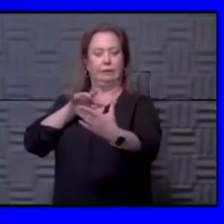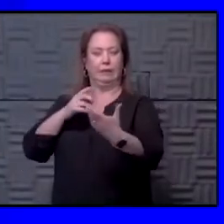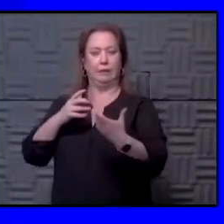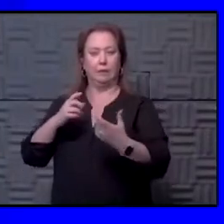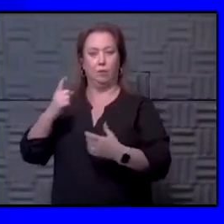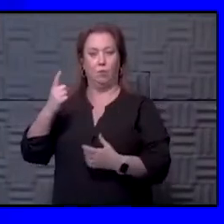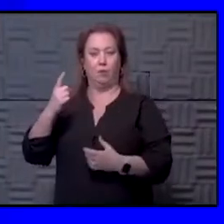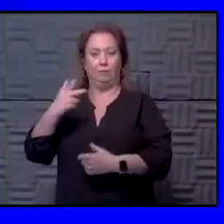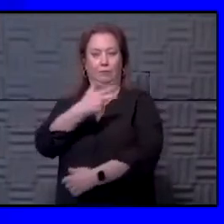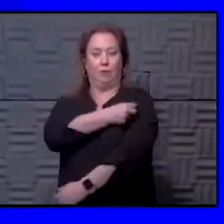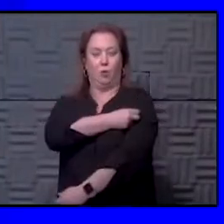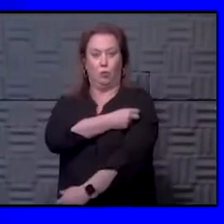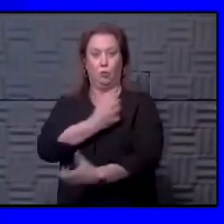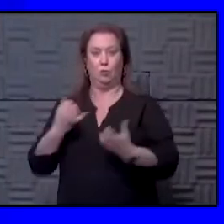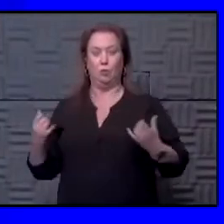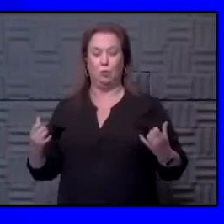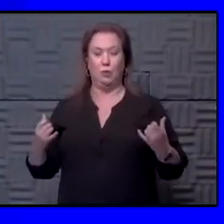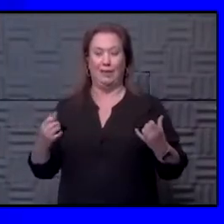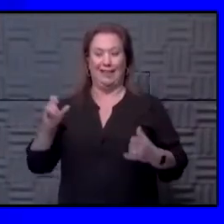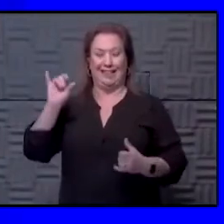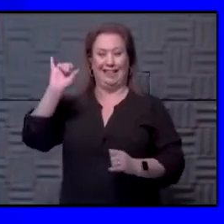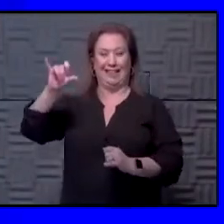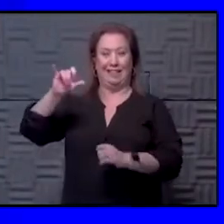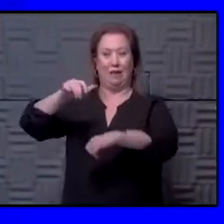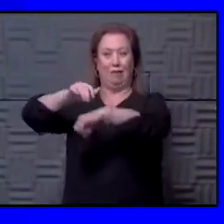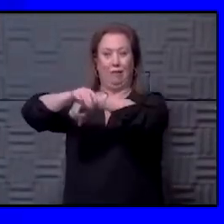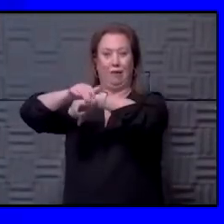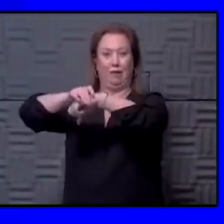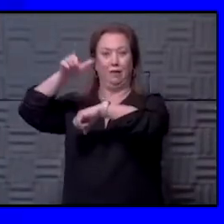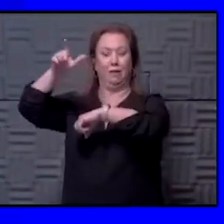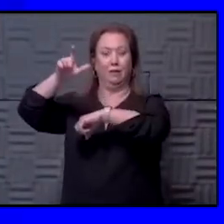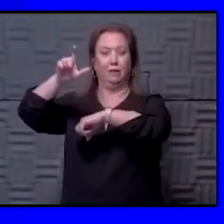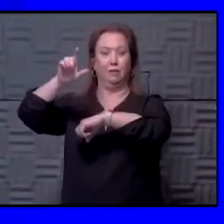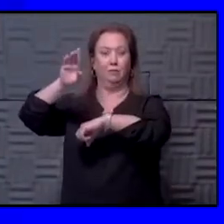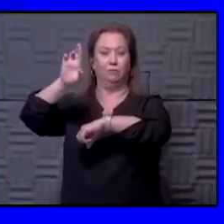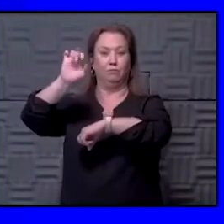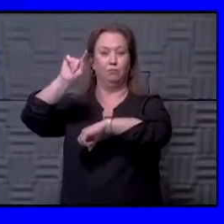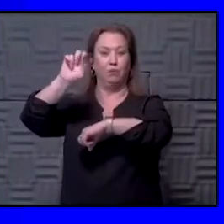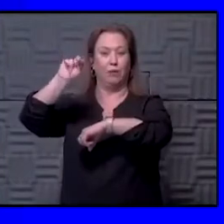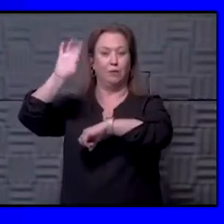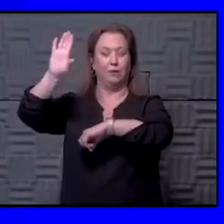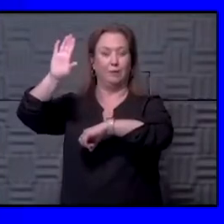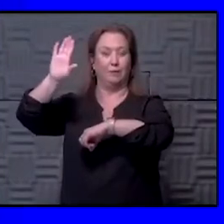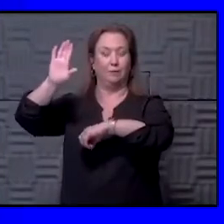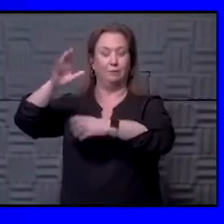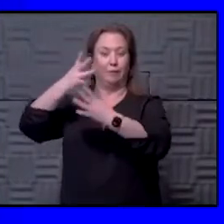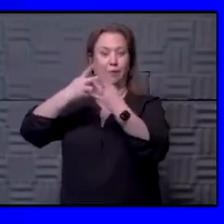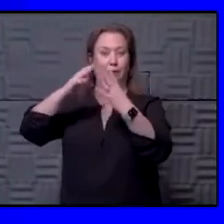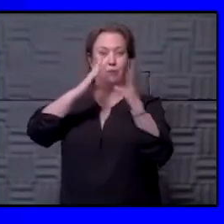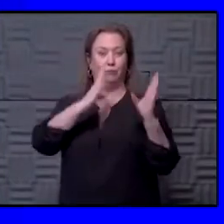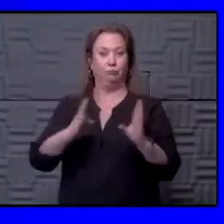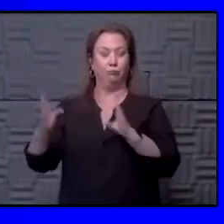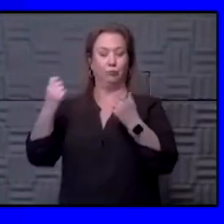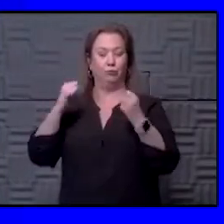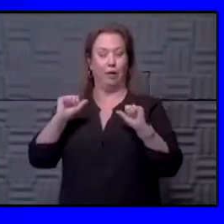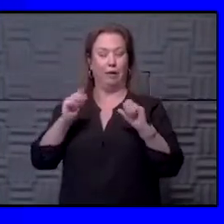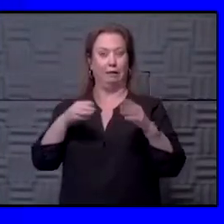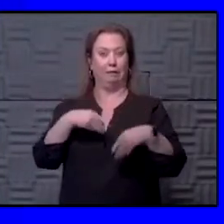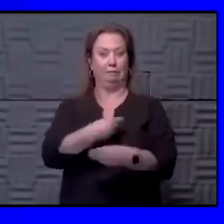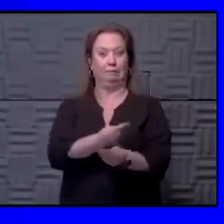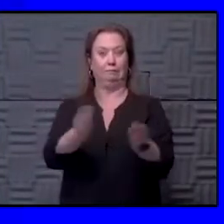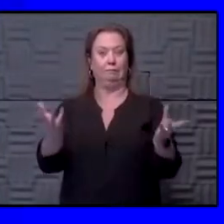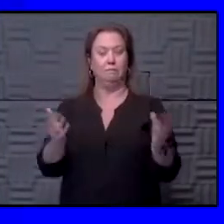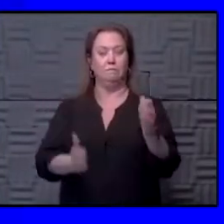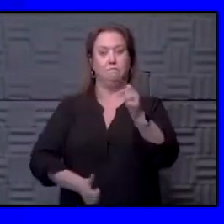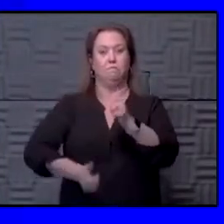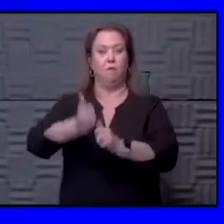with one dose. And, you know, that is how England or Britain has gone through their dosing schedule to try and get as many vaccines